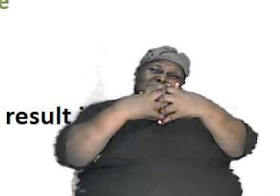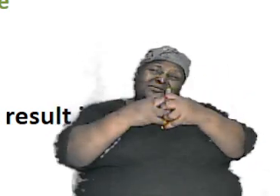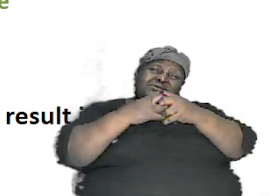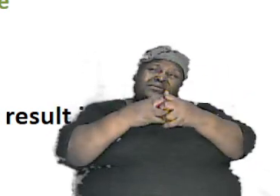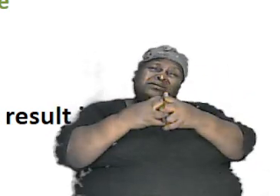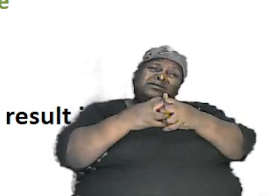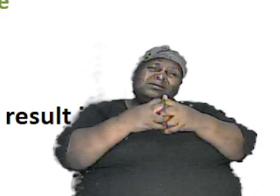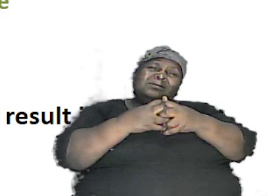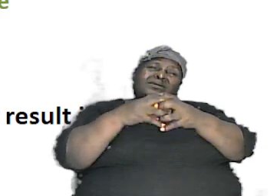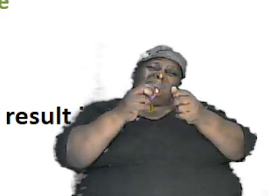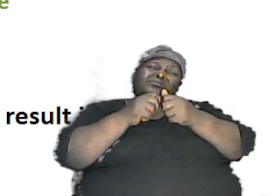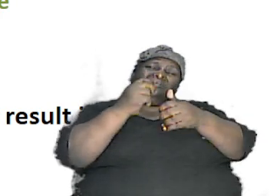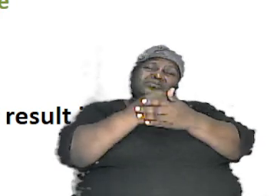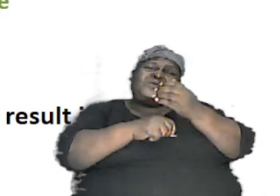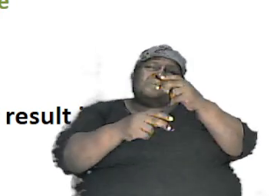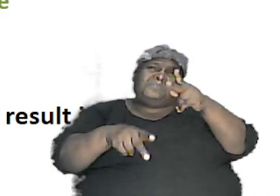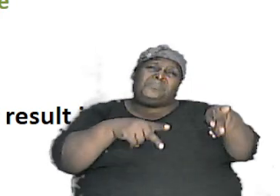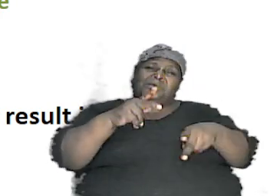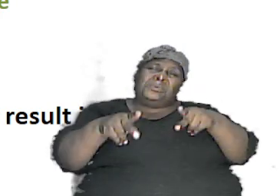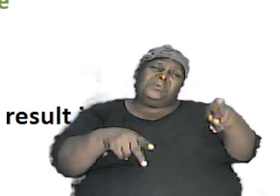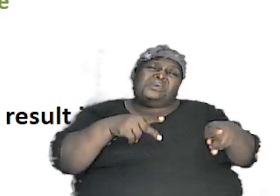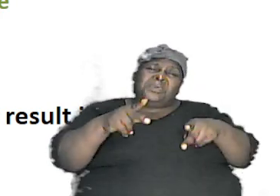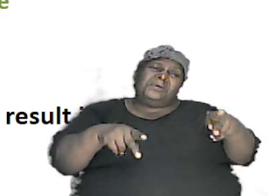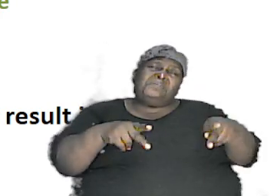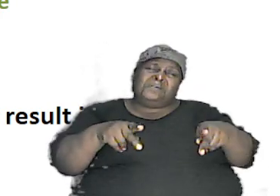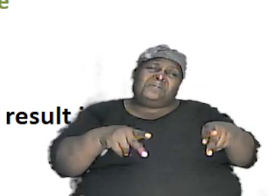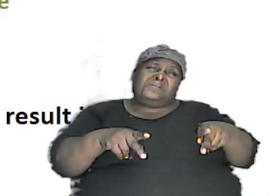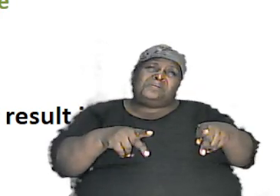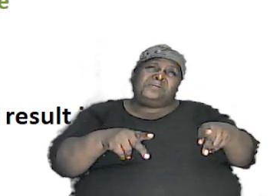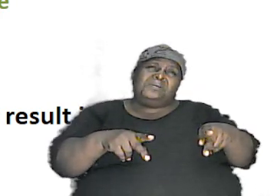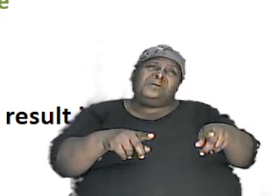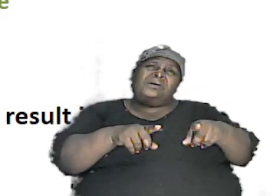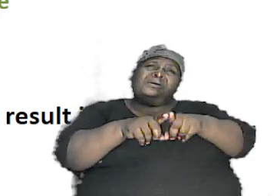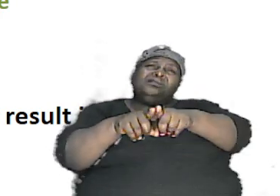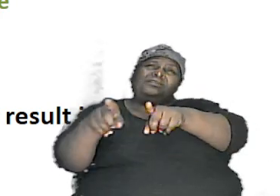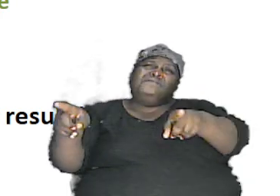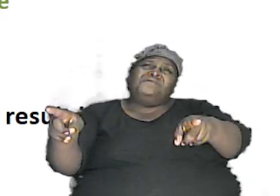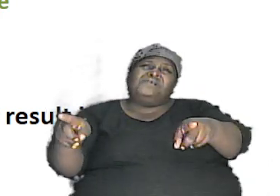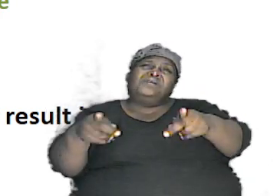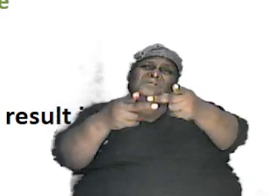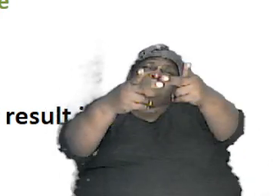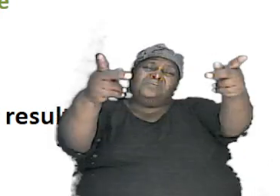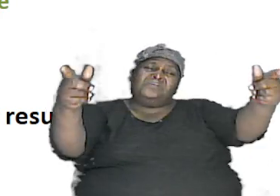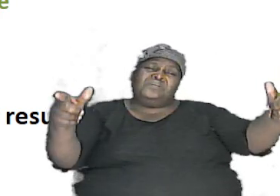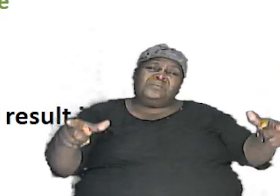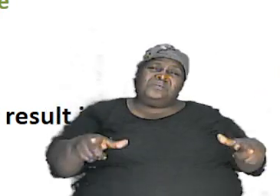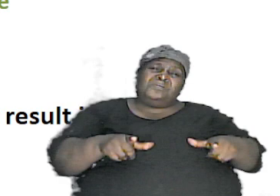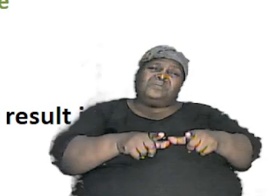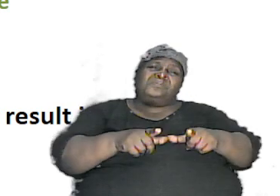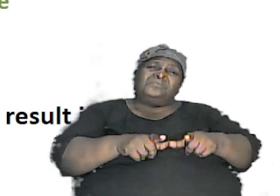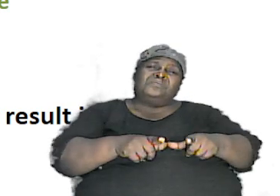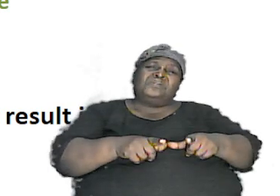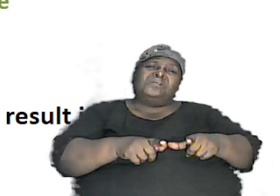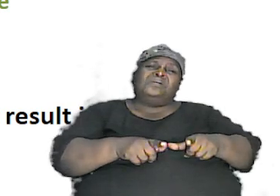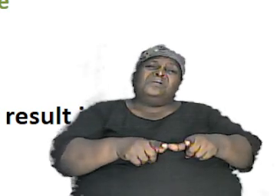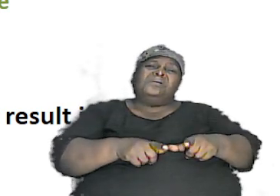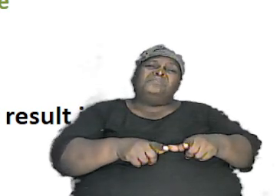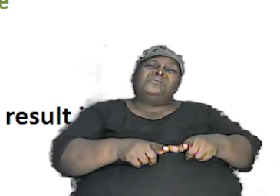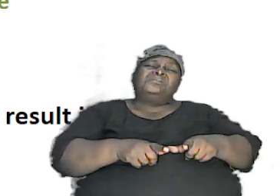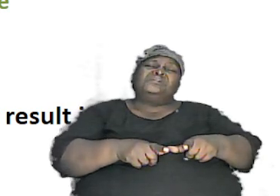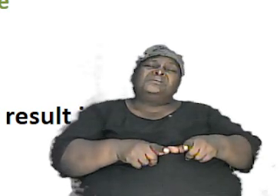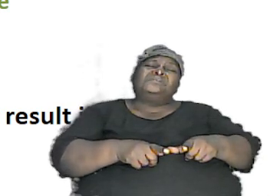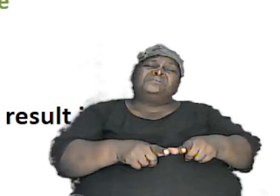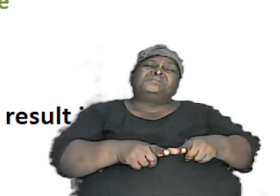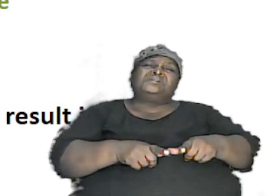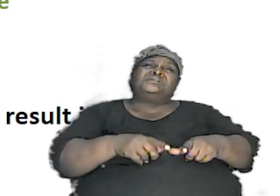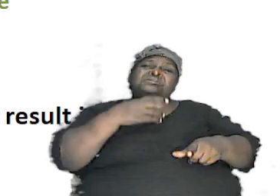to a particular location which is hot others going to a particular location which is cold and then they started they were looking different